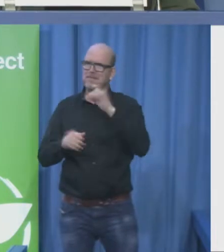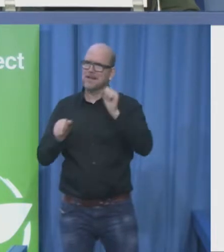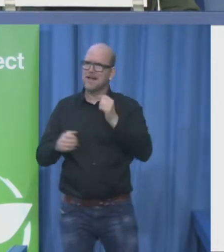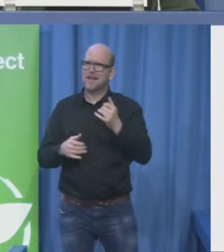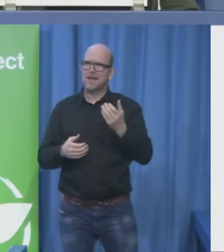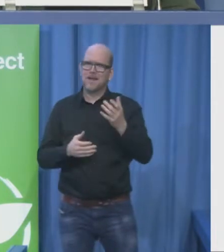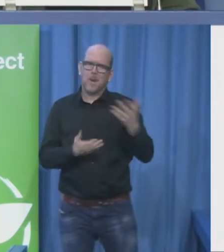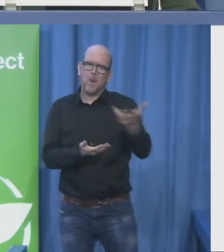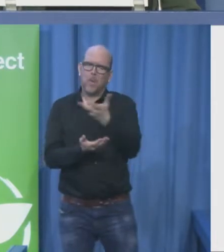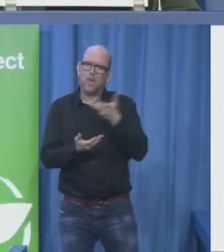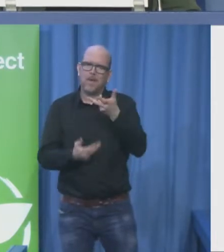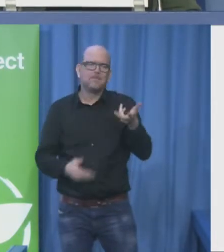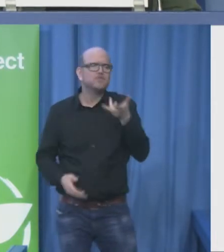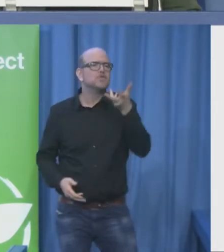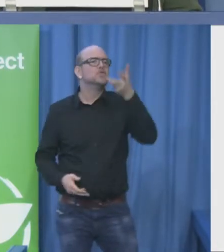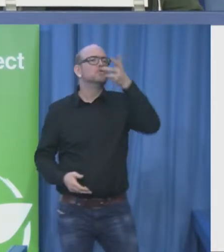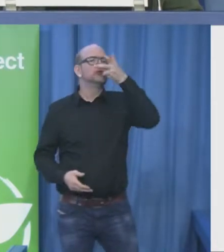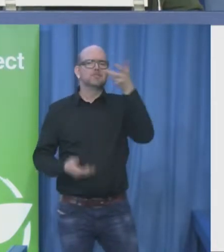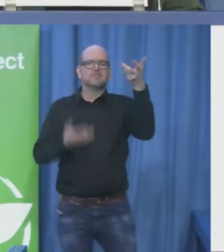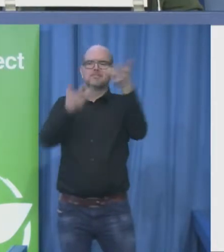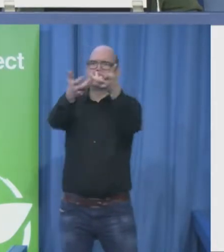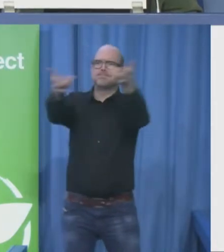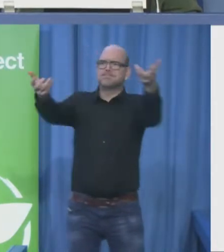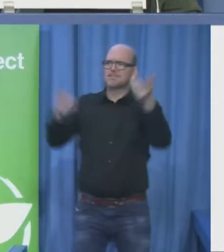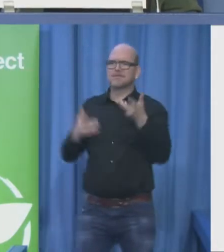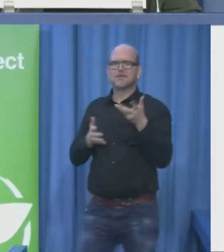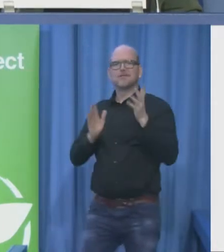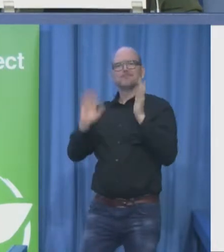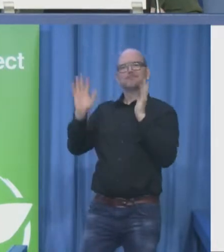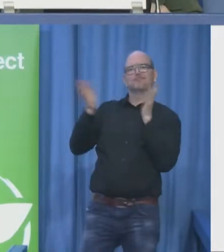In the back. Question? Yes? Oh, please.